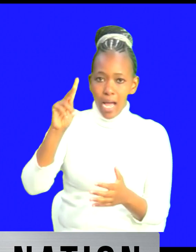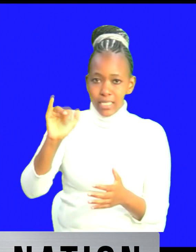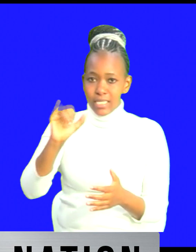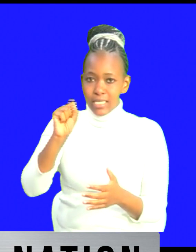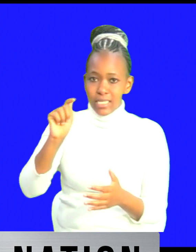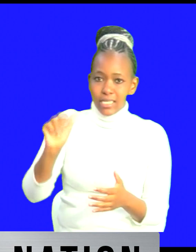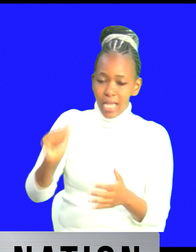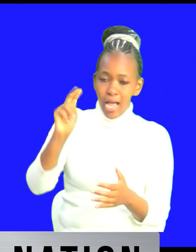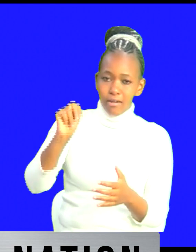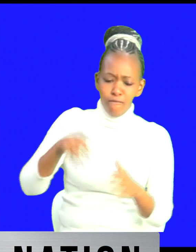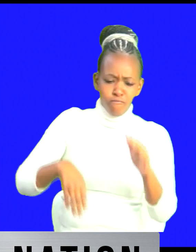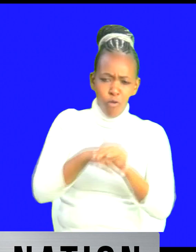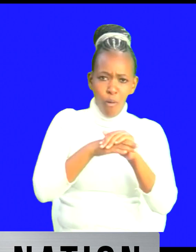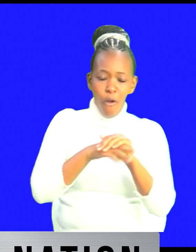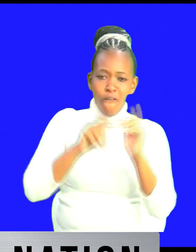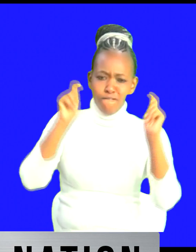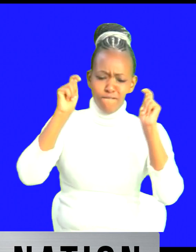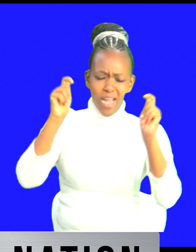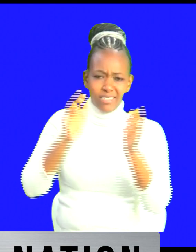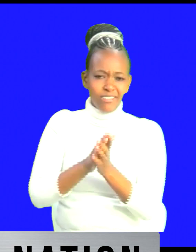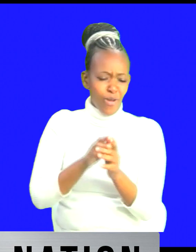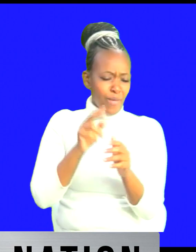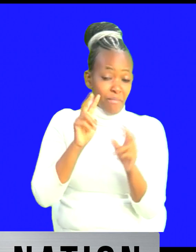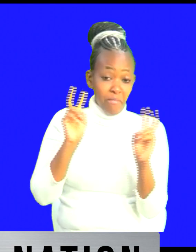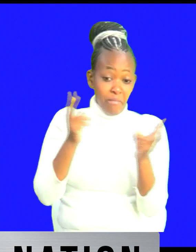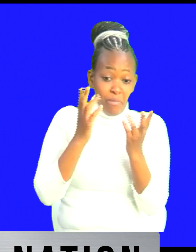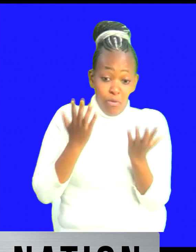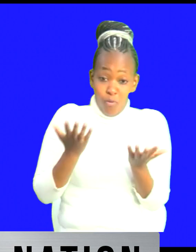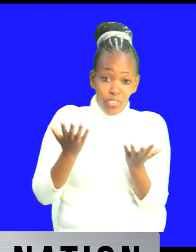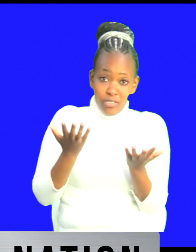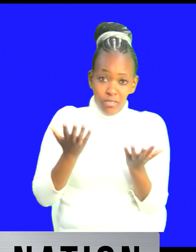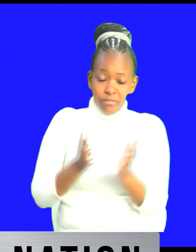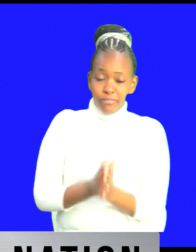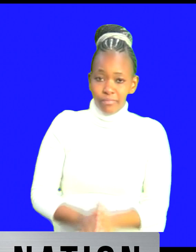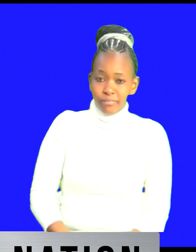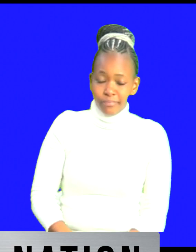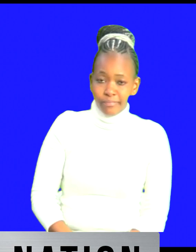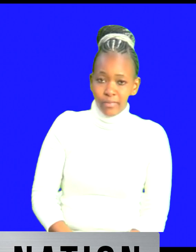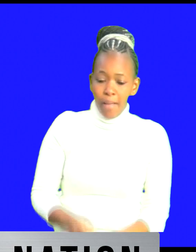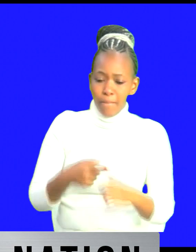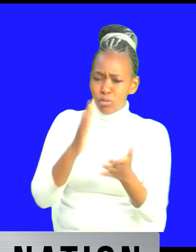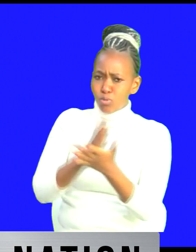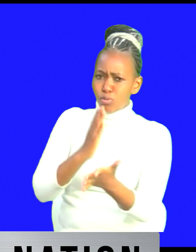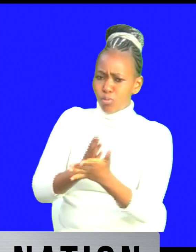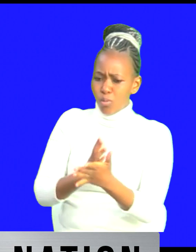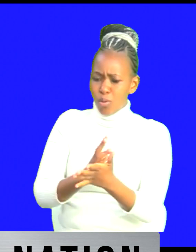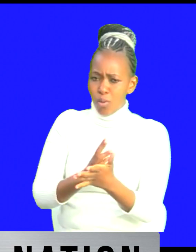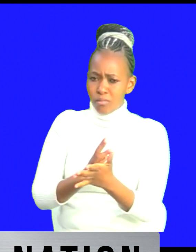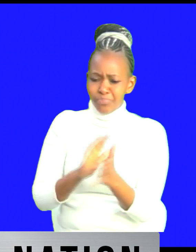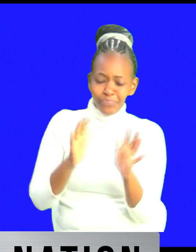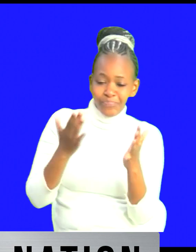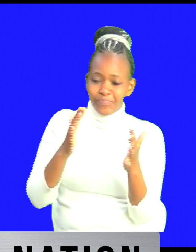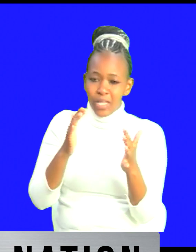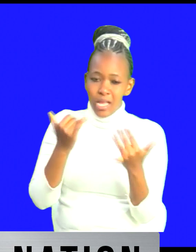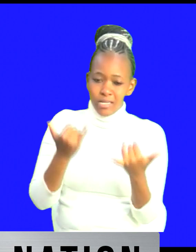may be telling you don't judge us by the cover you know yeah uh yeah yeah but definitely we seem to be on the right